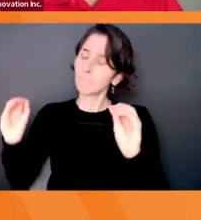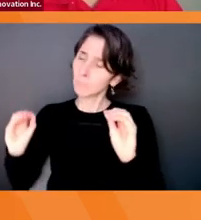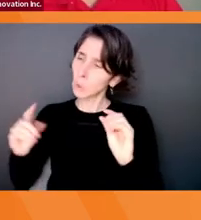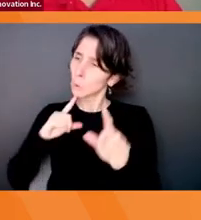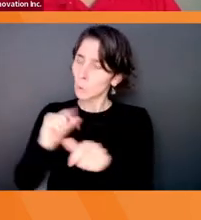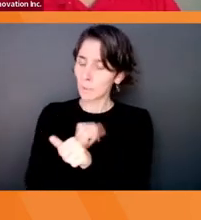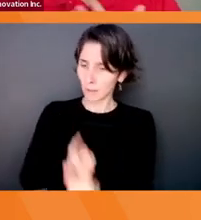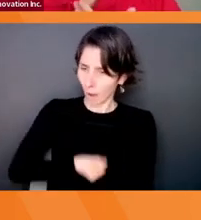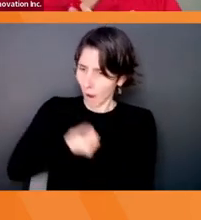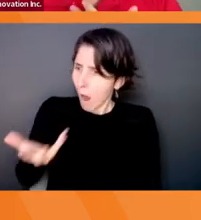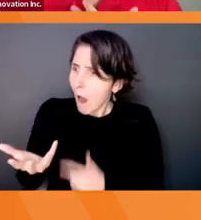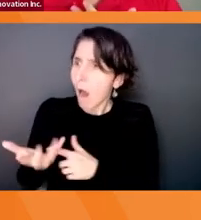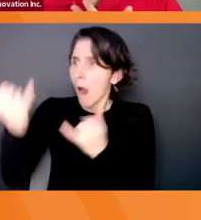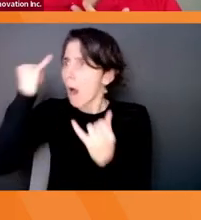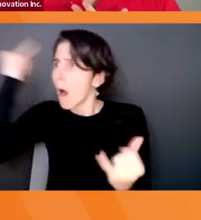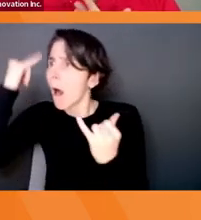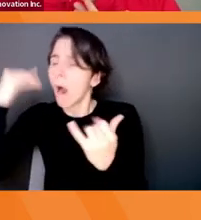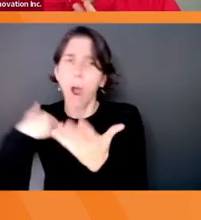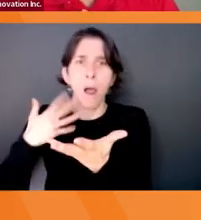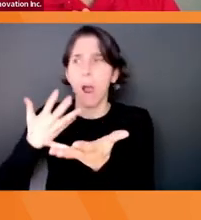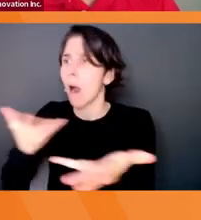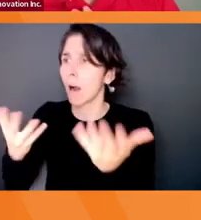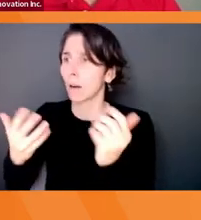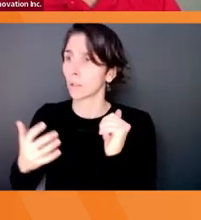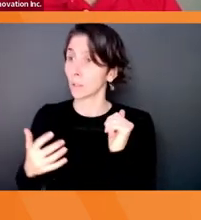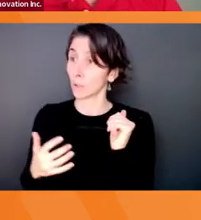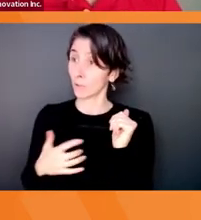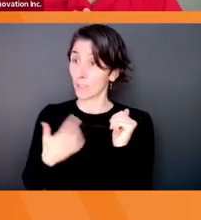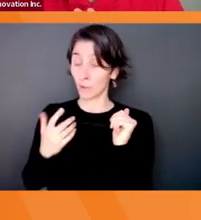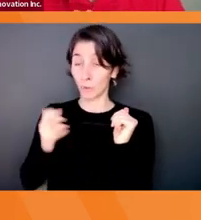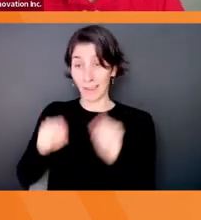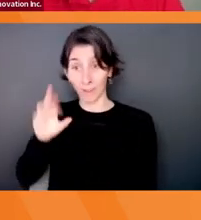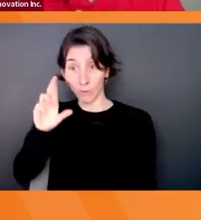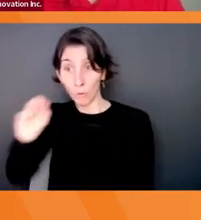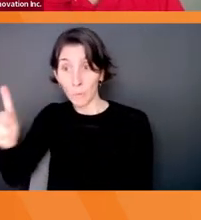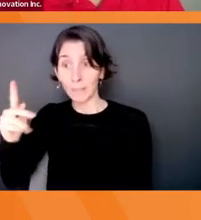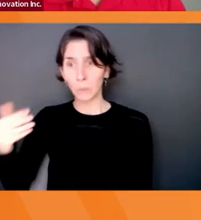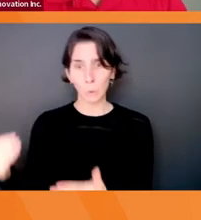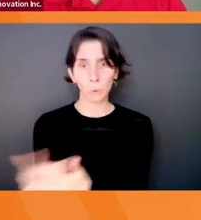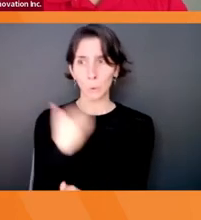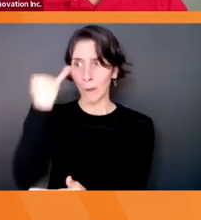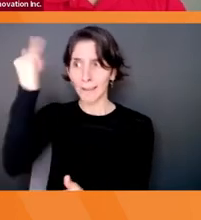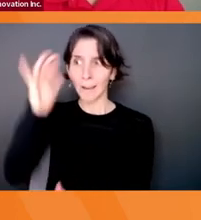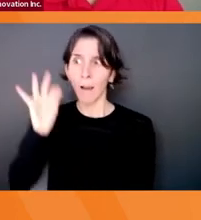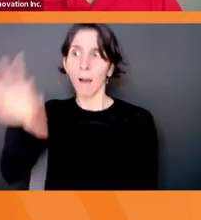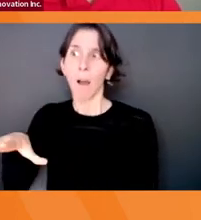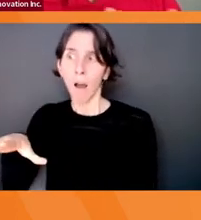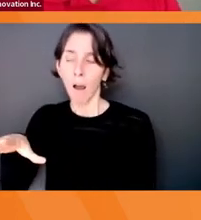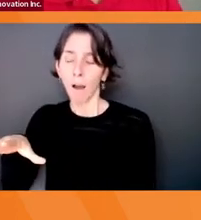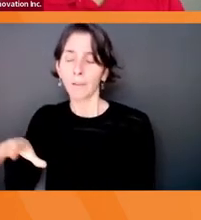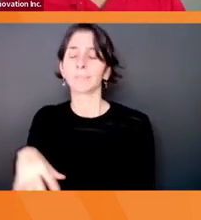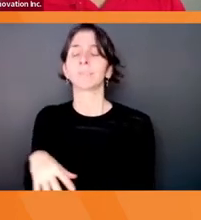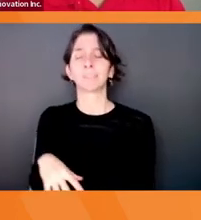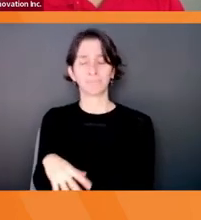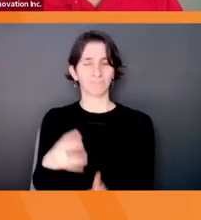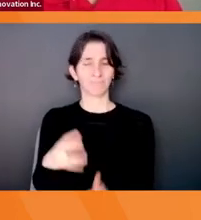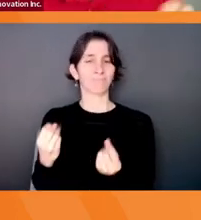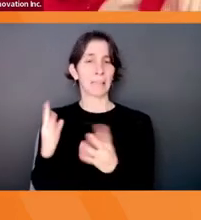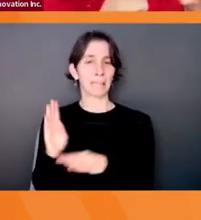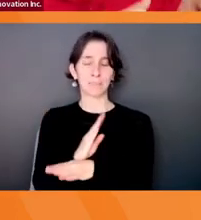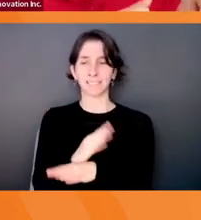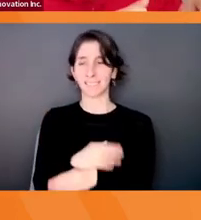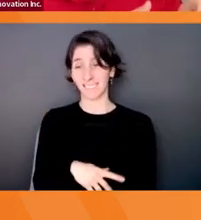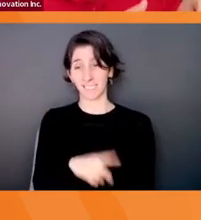ideas? Do you feel like you can take thought or idea risks? And unfortunately, for a lot of organizations, the answer to this is no,